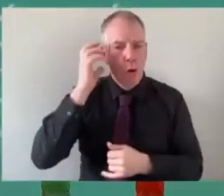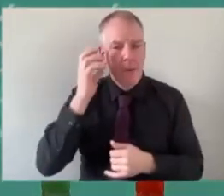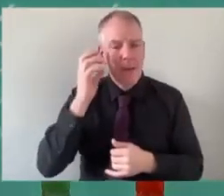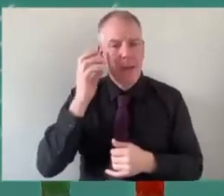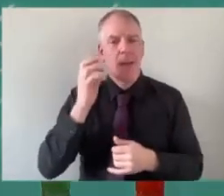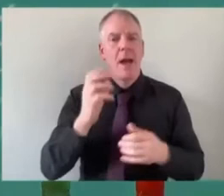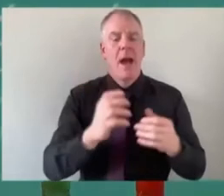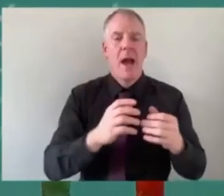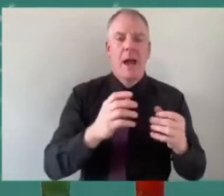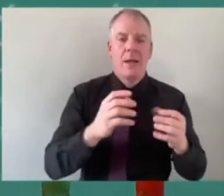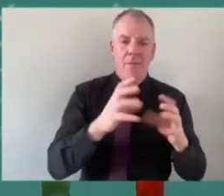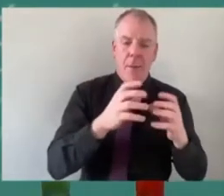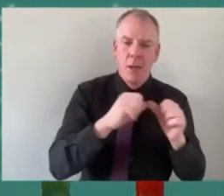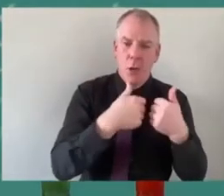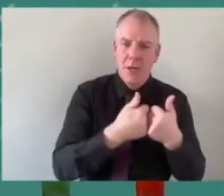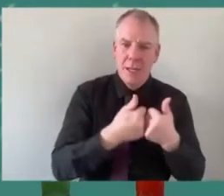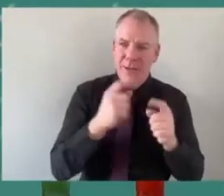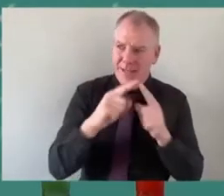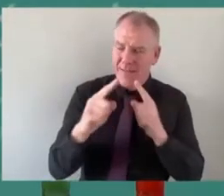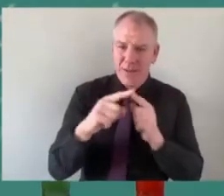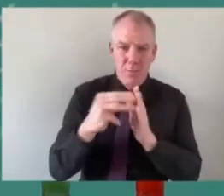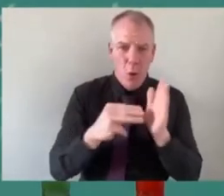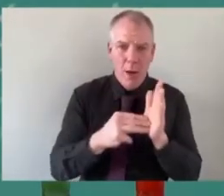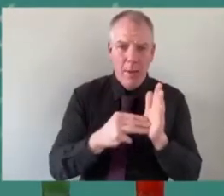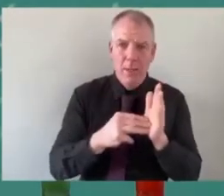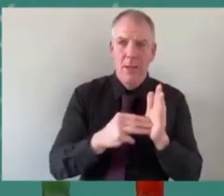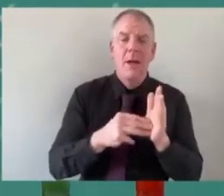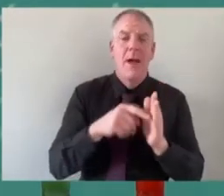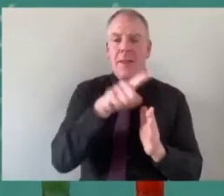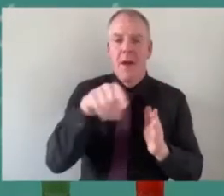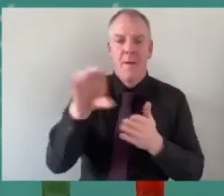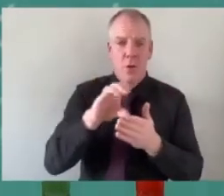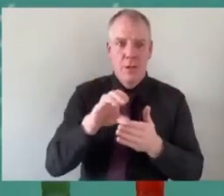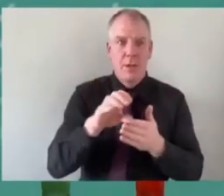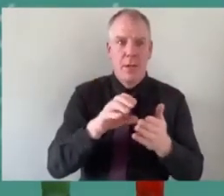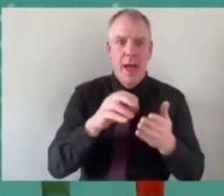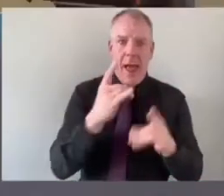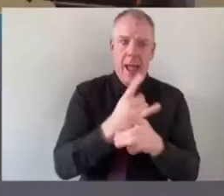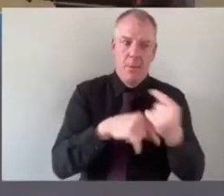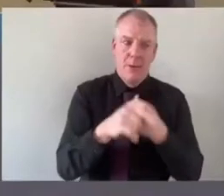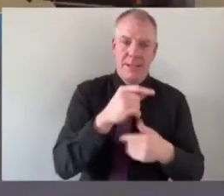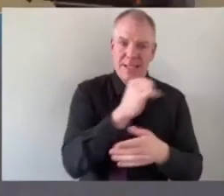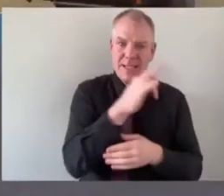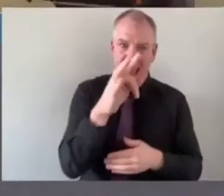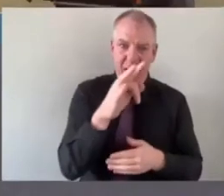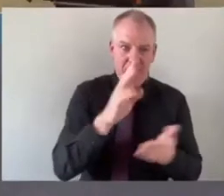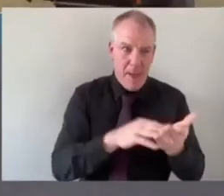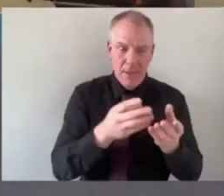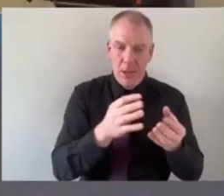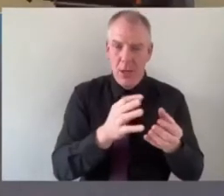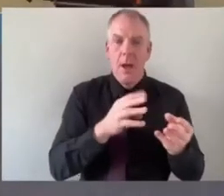and programs which fund staff which is so vital that money and because it lets us work together collaborative